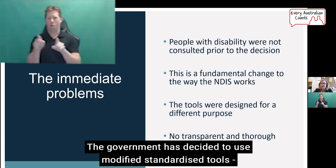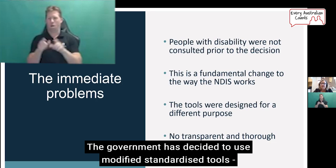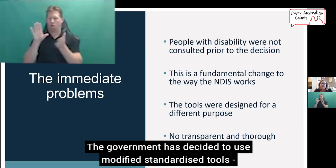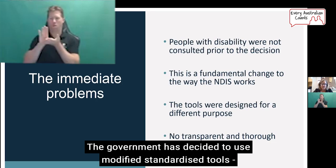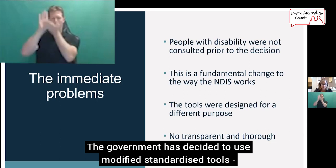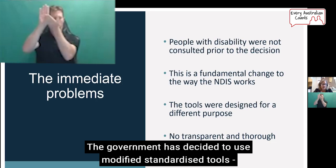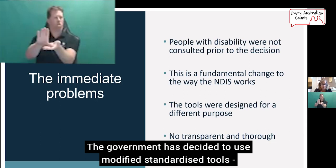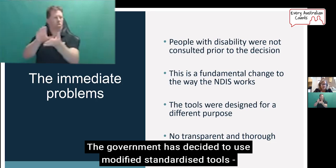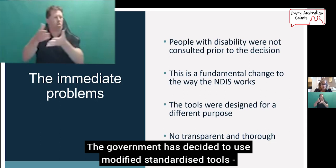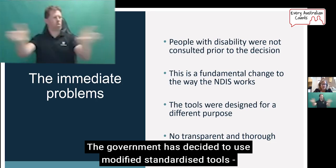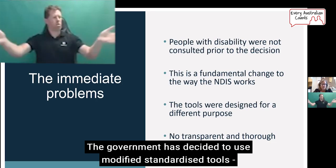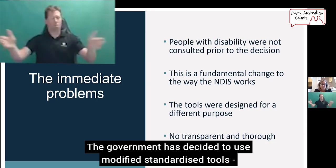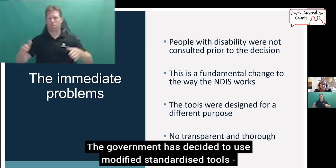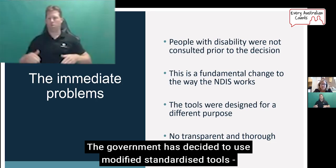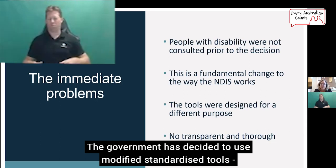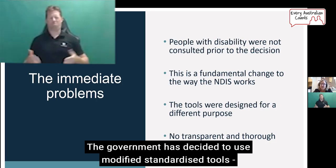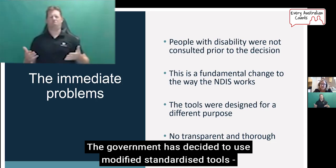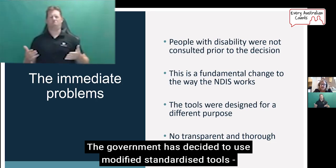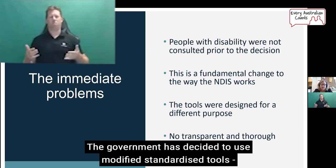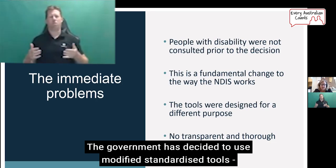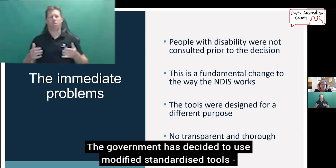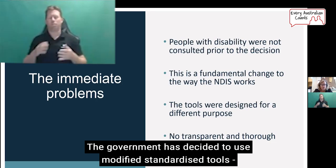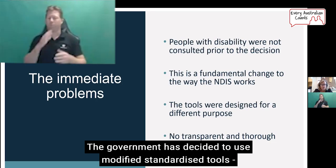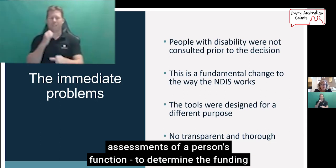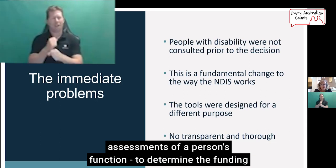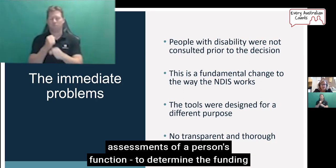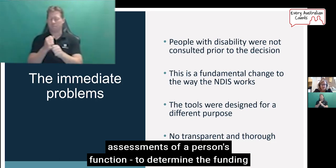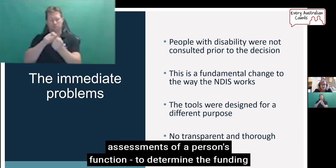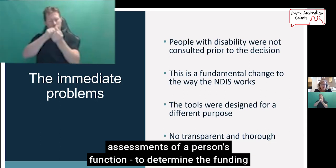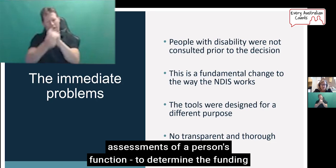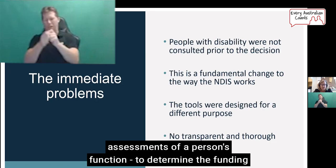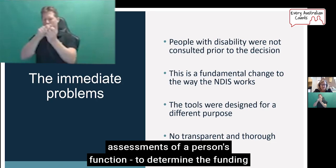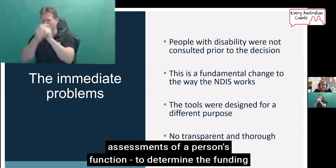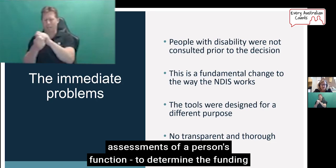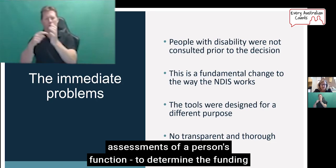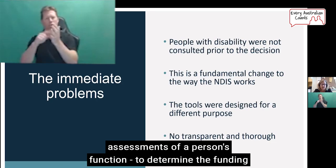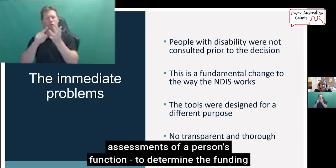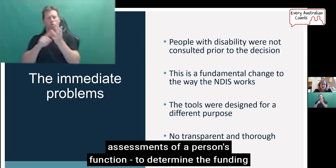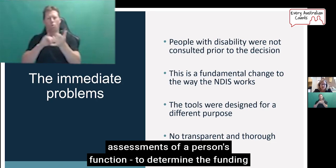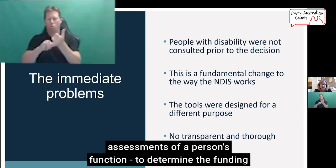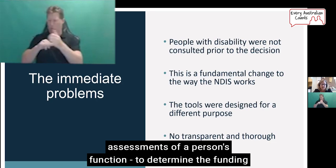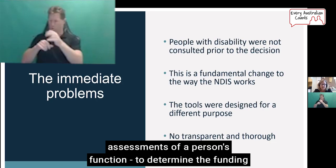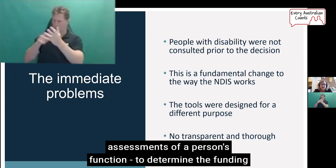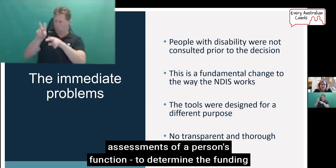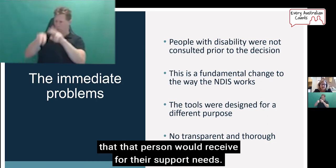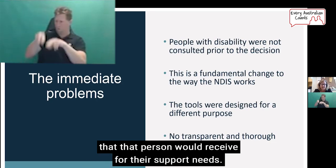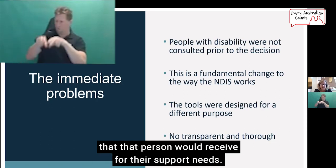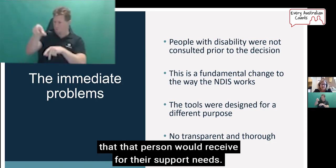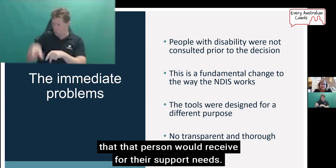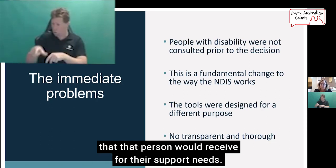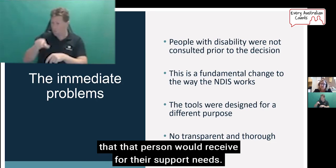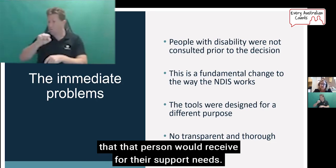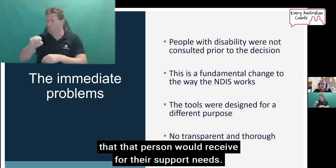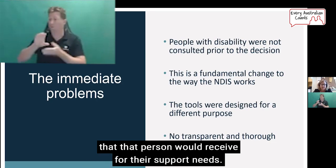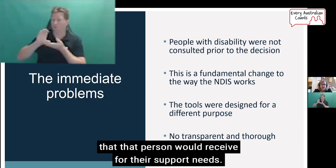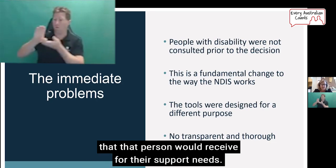The Government has decided to use modified, standardised tools, assessments of a person's function, to determine the funding that that